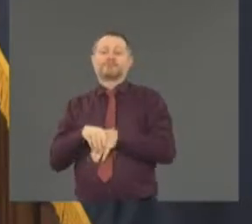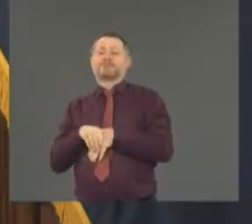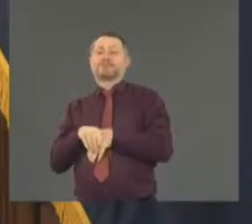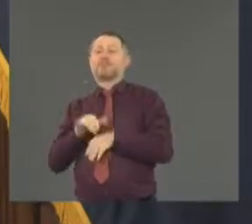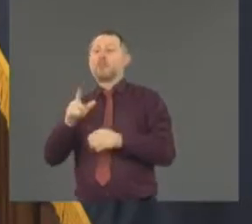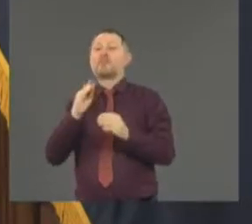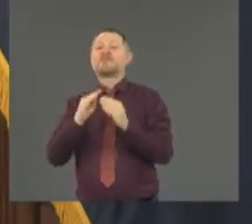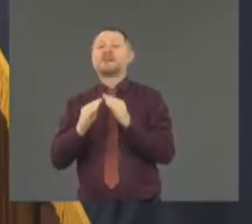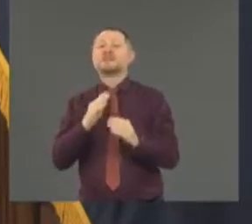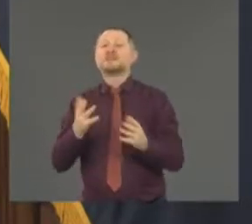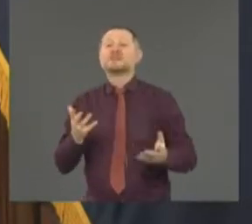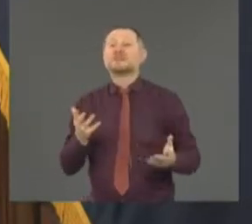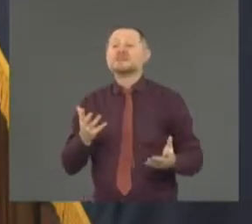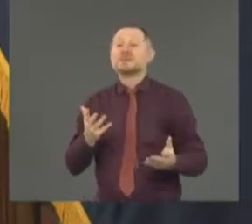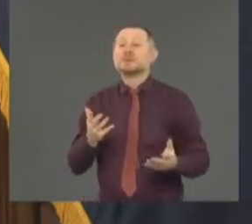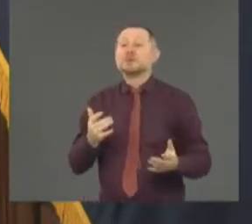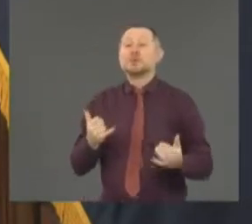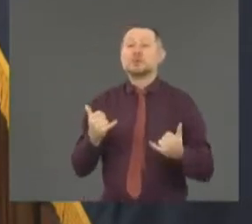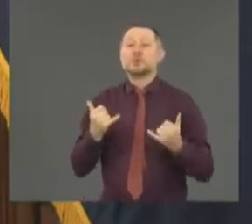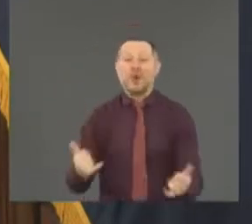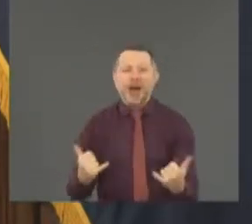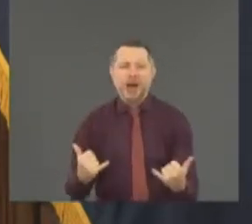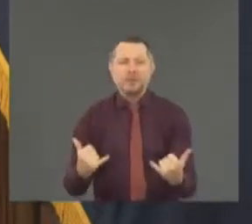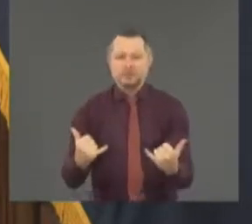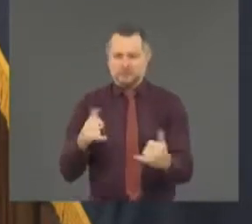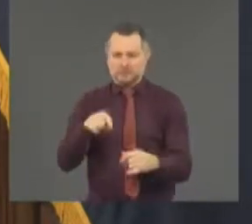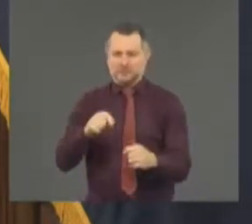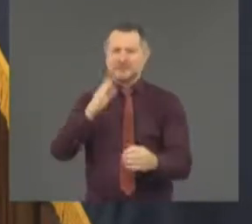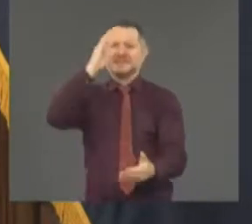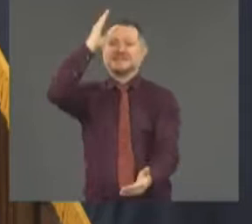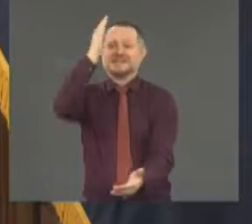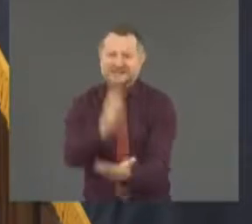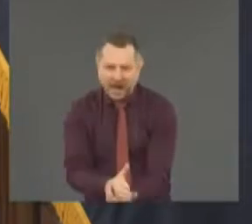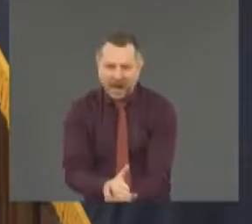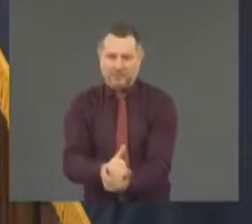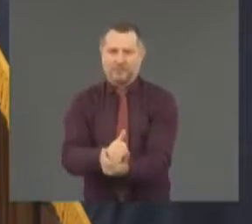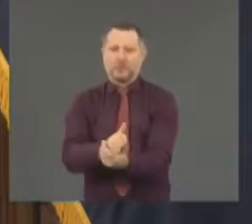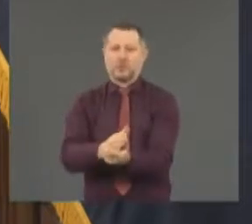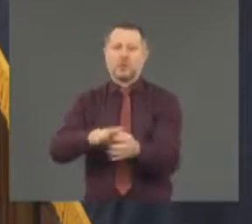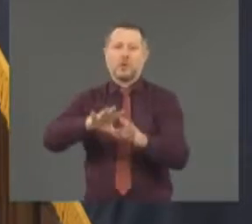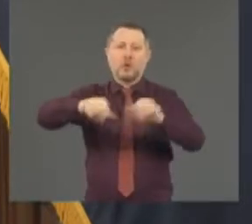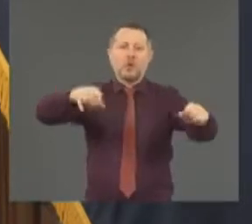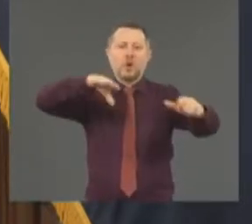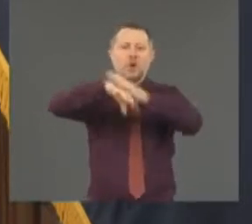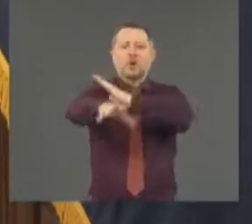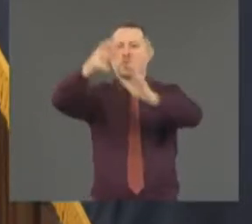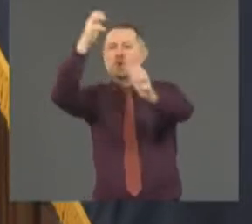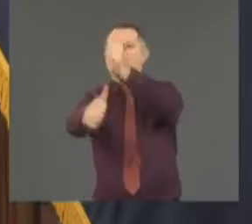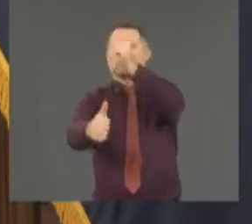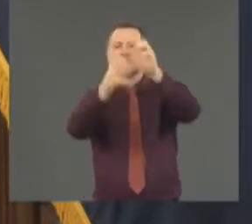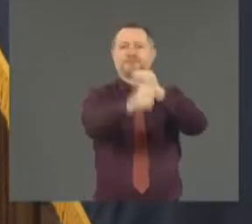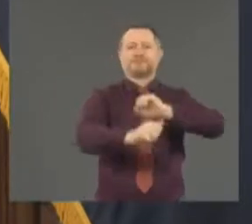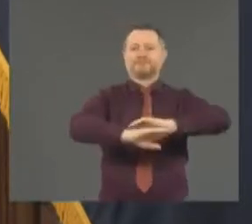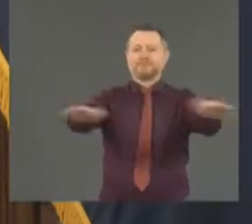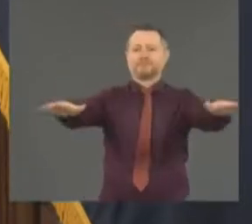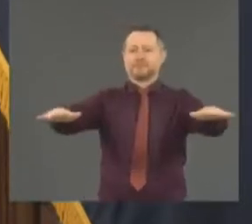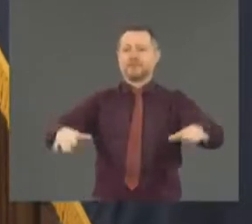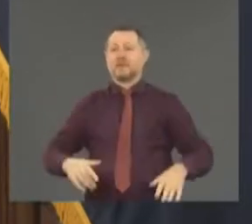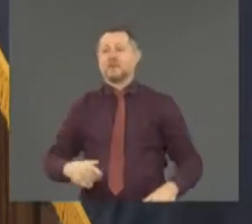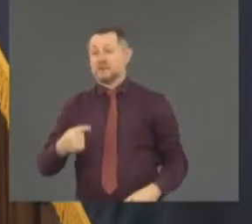today. Stop the looting. And I do believe the